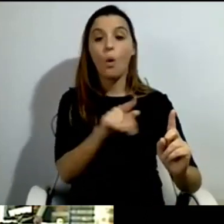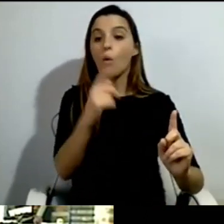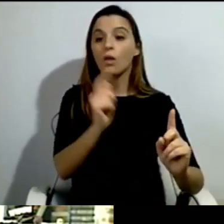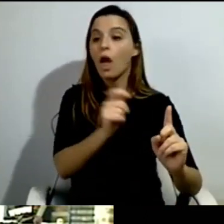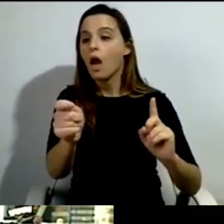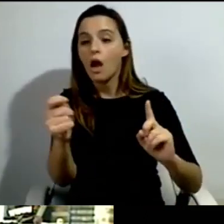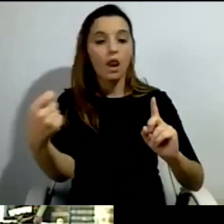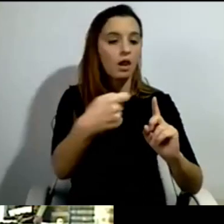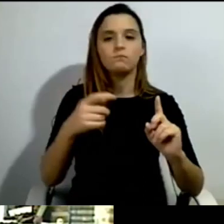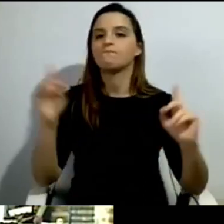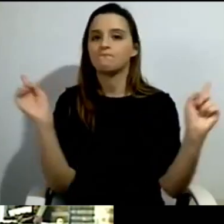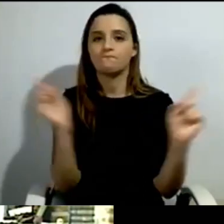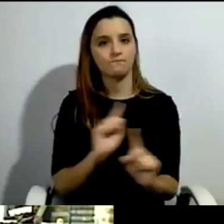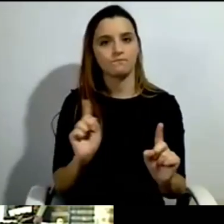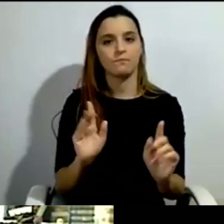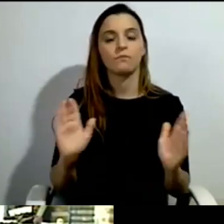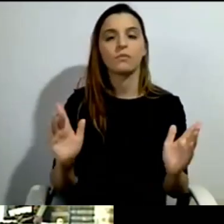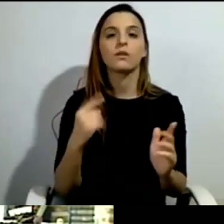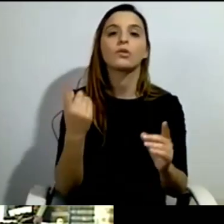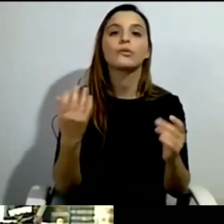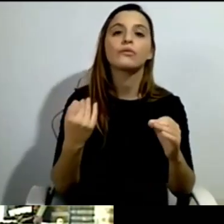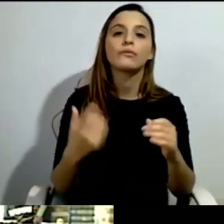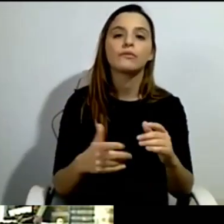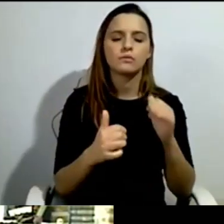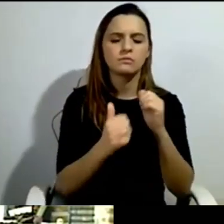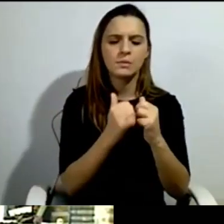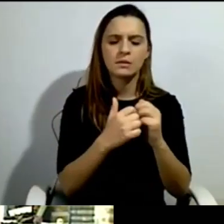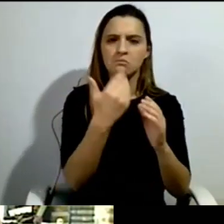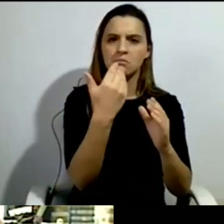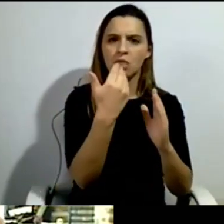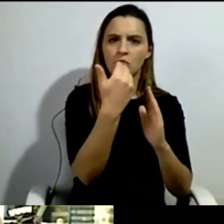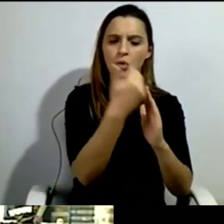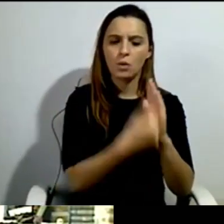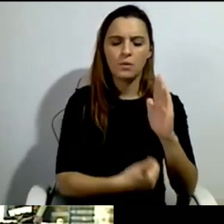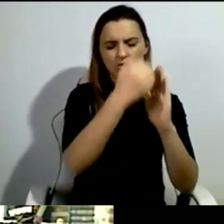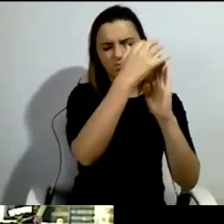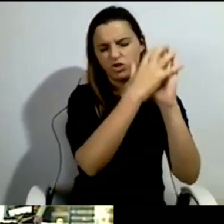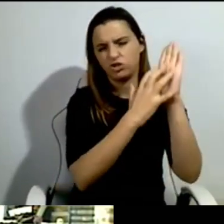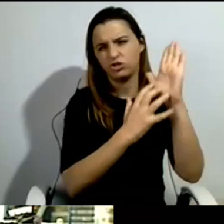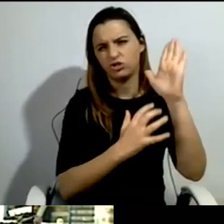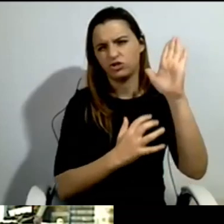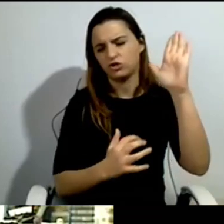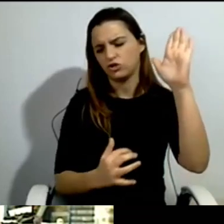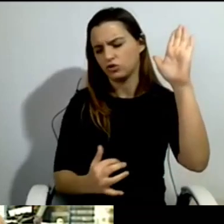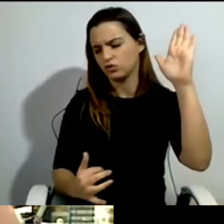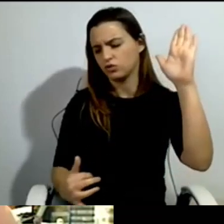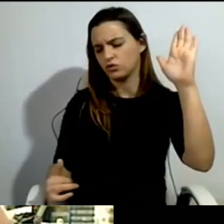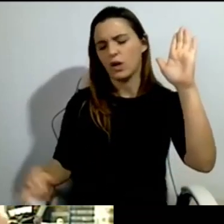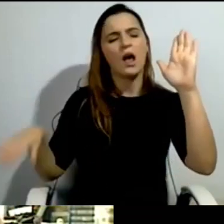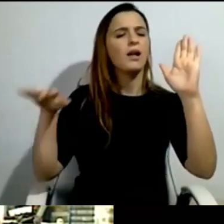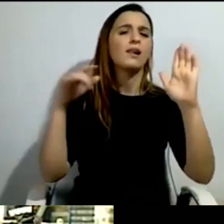paper, about 50 pages, where we explained the idea of direct payment and its advantages